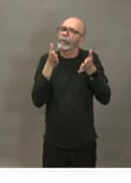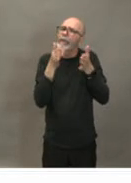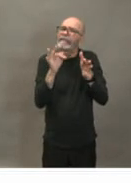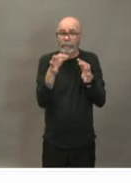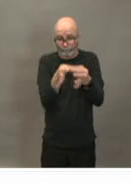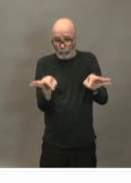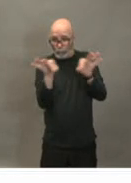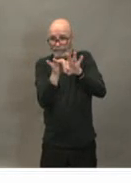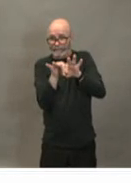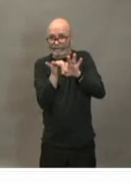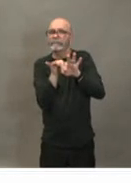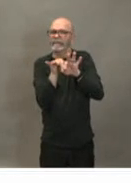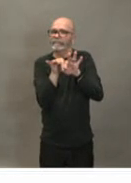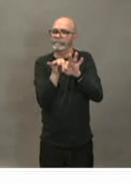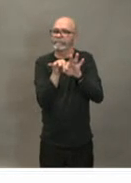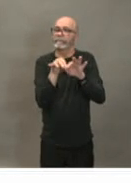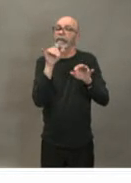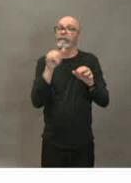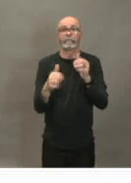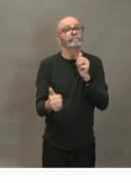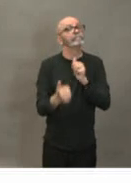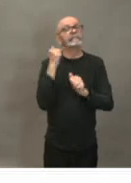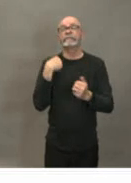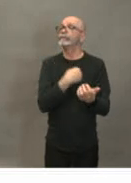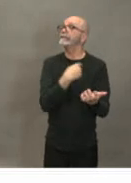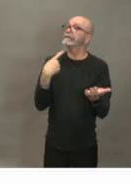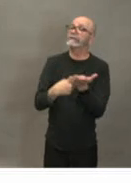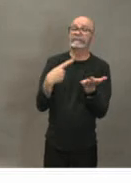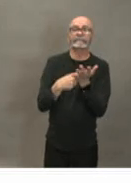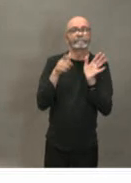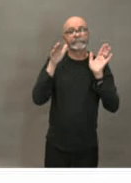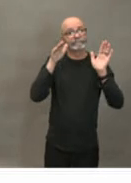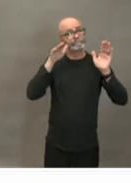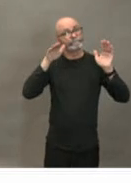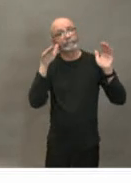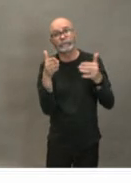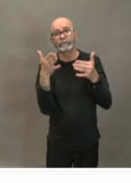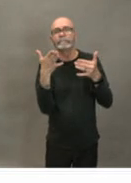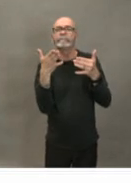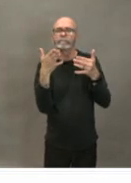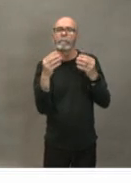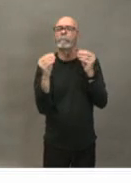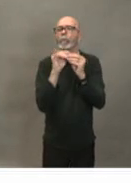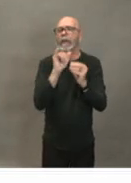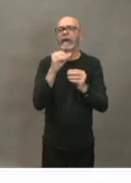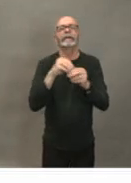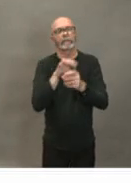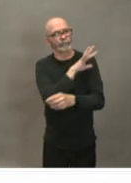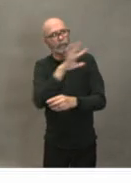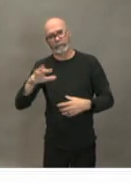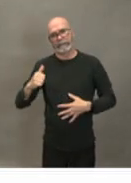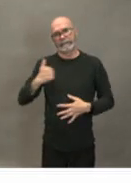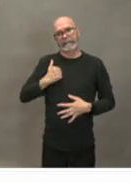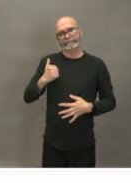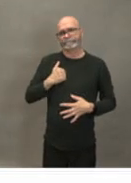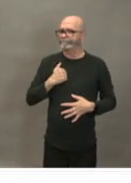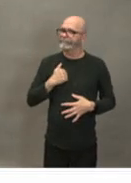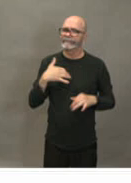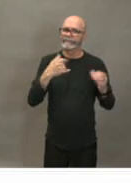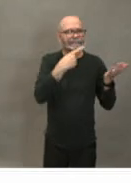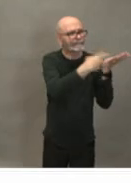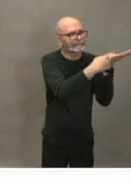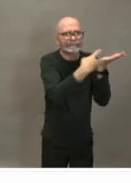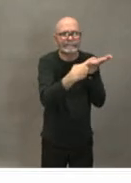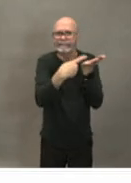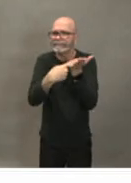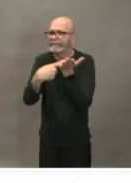discussions we have on all of my teleconferences with my colleagues across the country a lot of other provinces are reporting presumptive cases um why are we